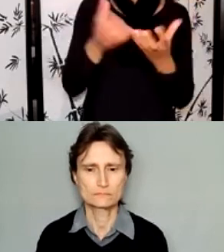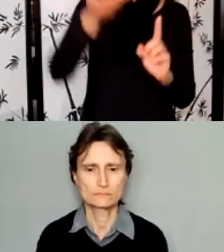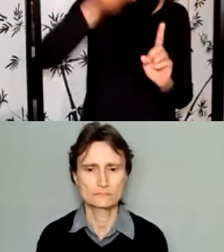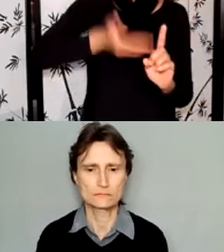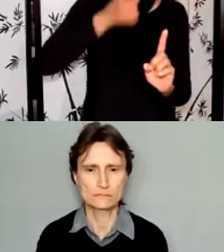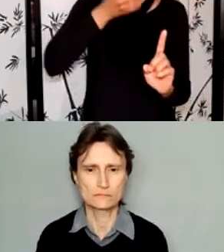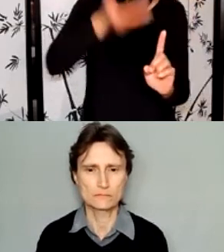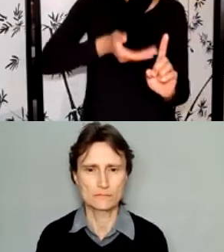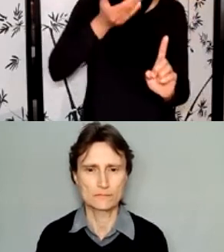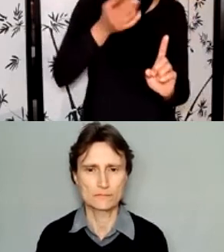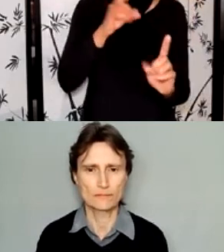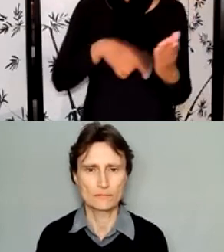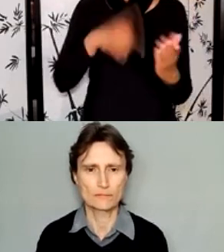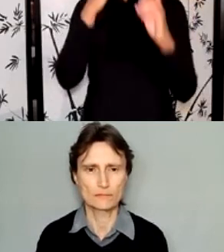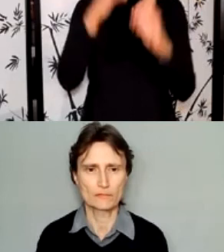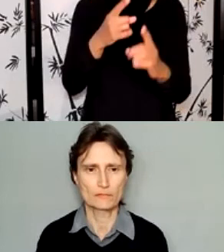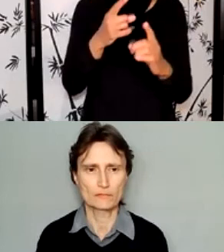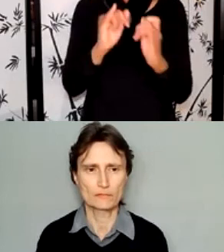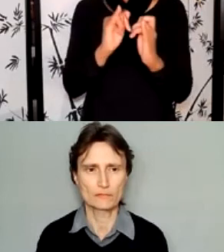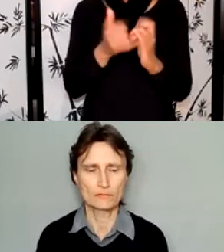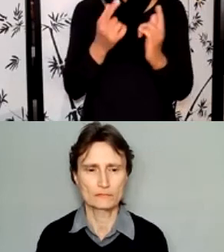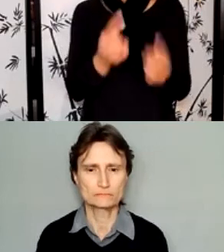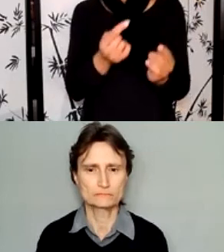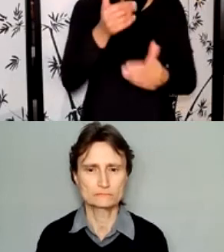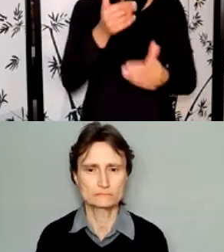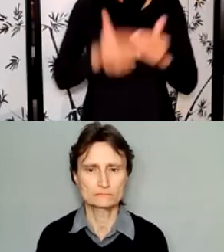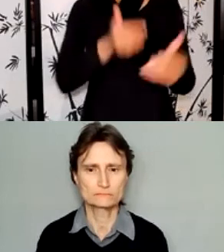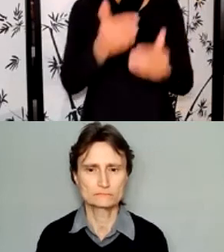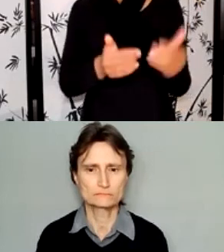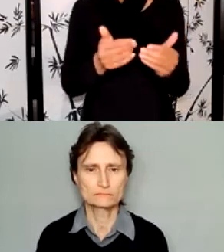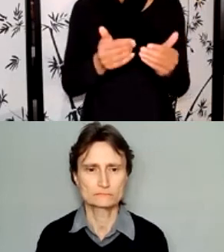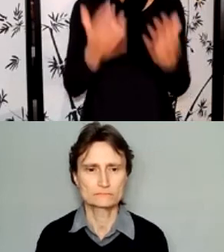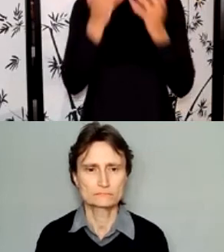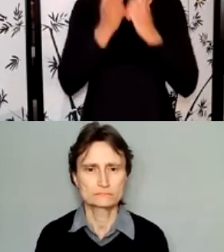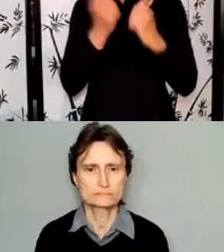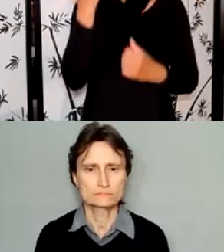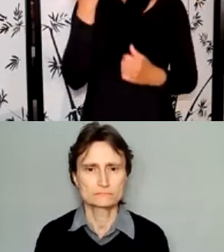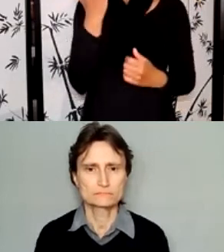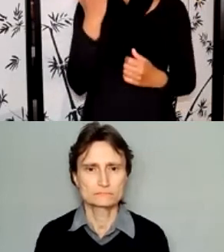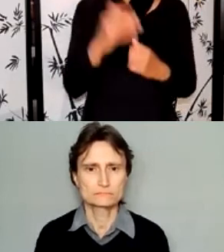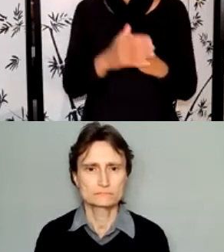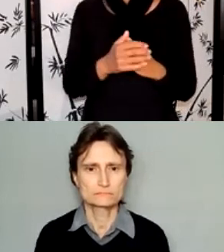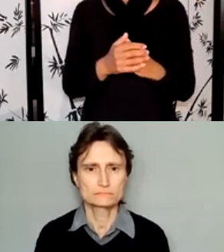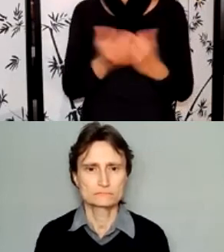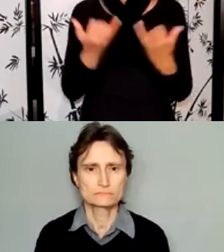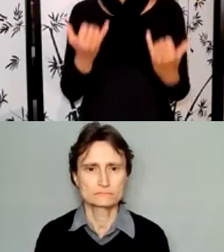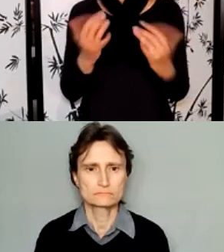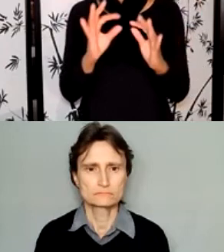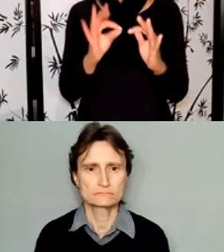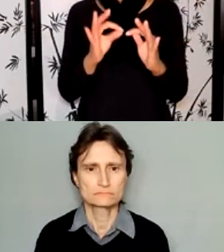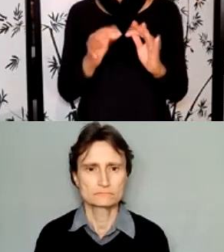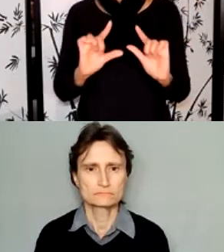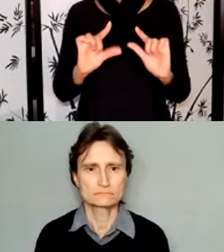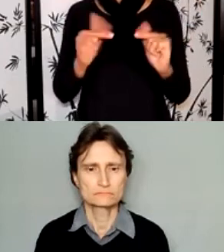you want to do, how you'll do it, and why it's important. The assessor should be able to see a logical through line that connects your